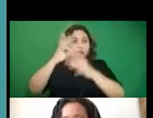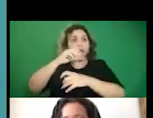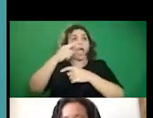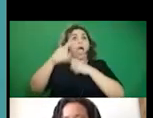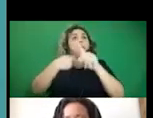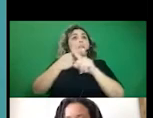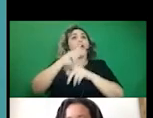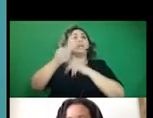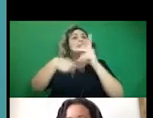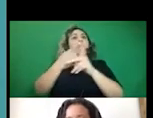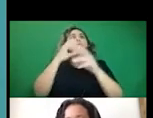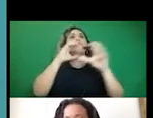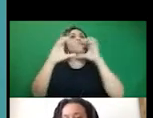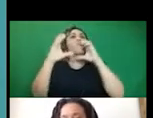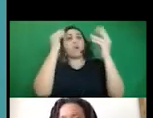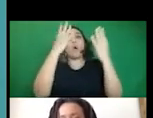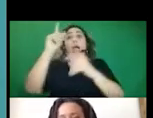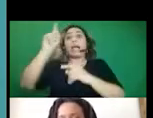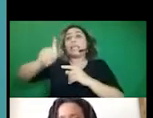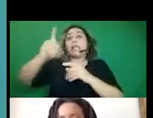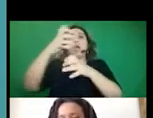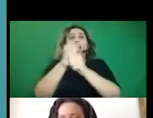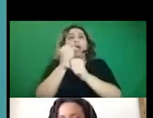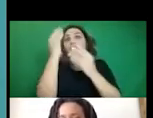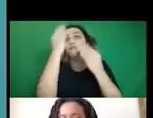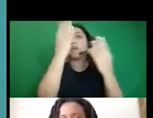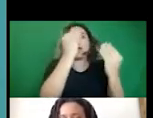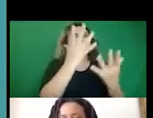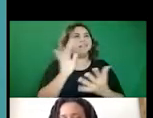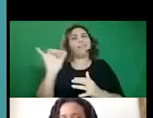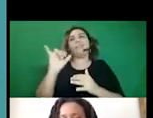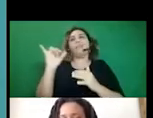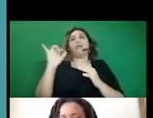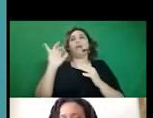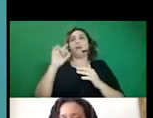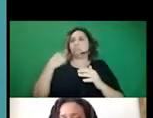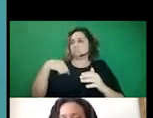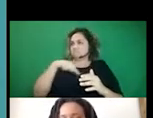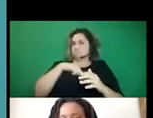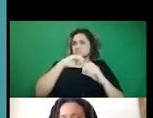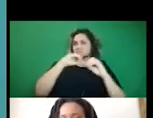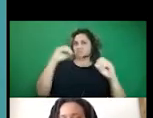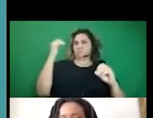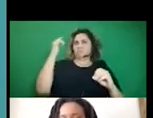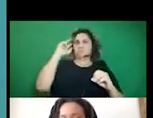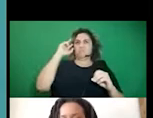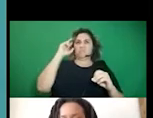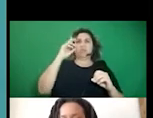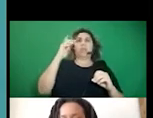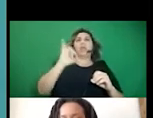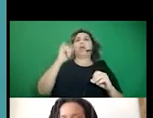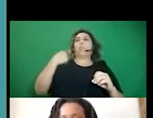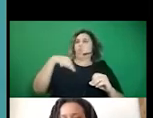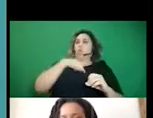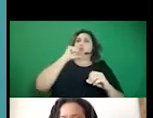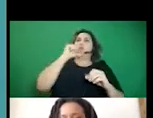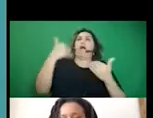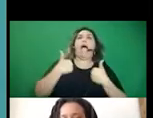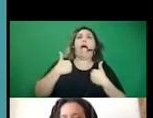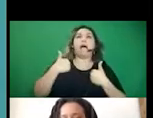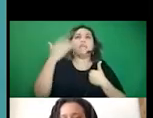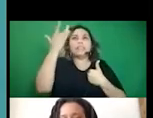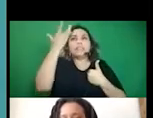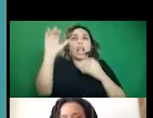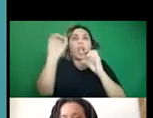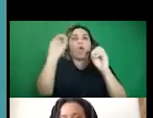type of communication that people need to get, as if like, our people have no sense of rationality. But like,